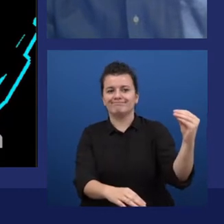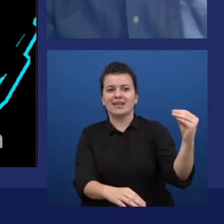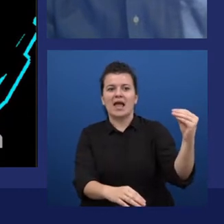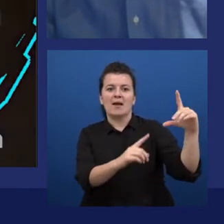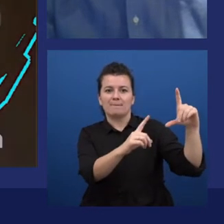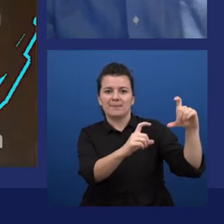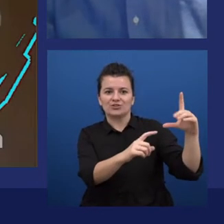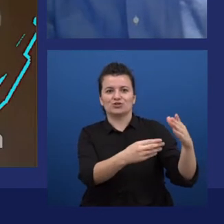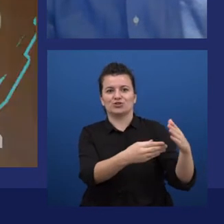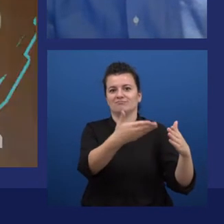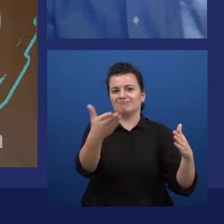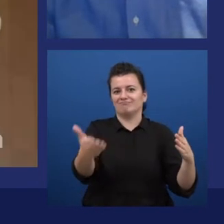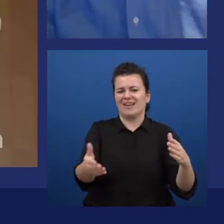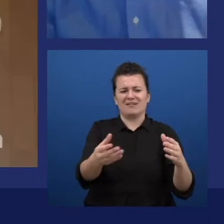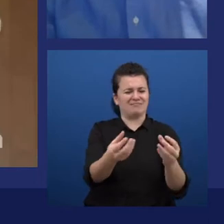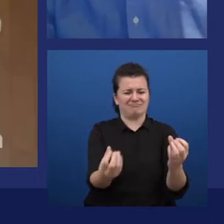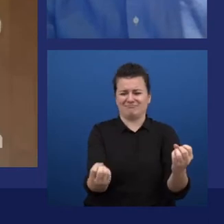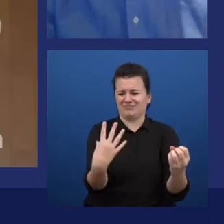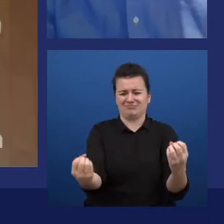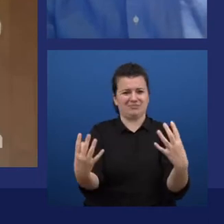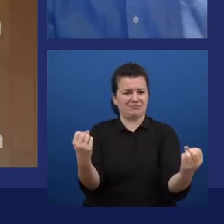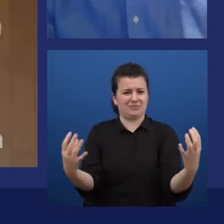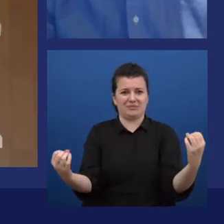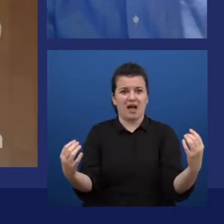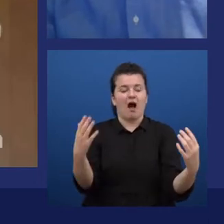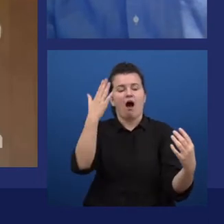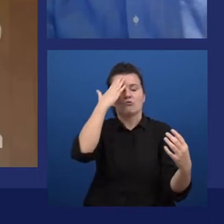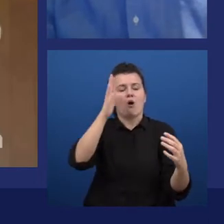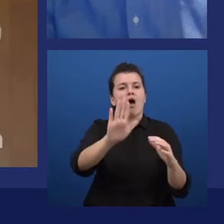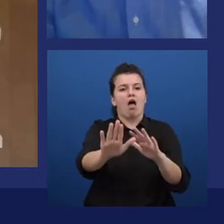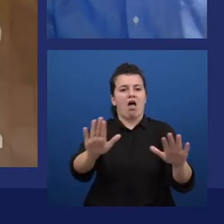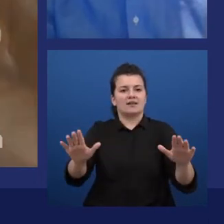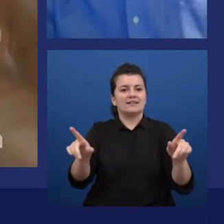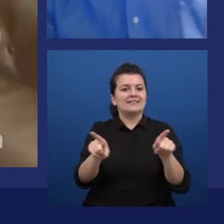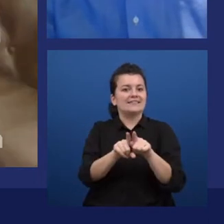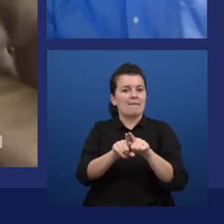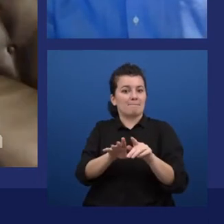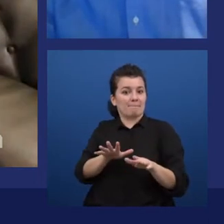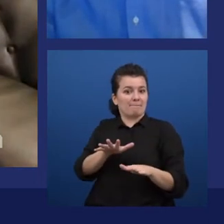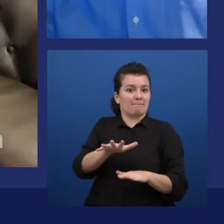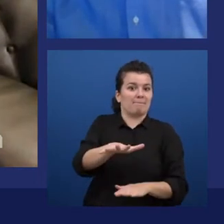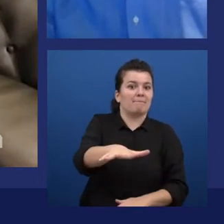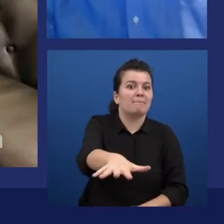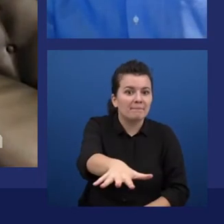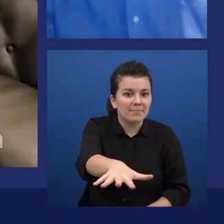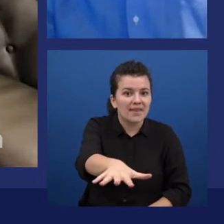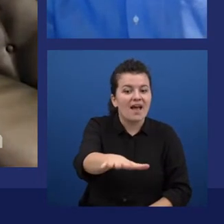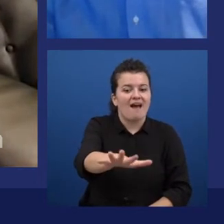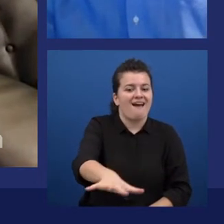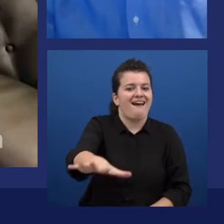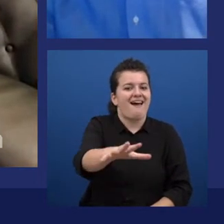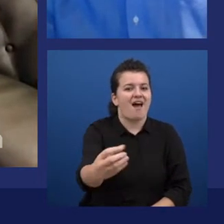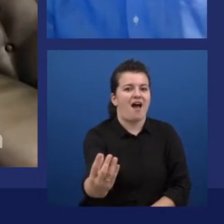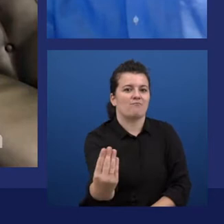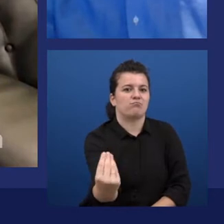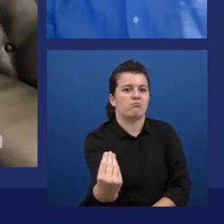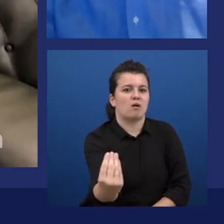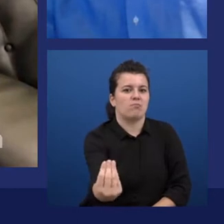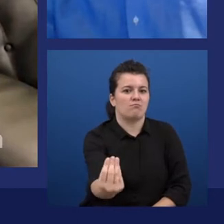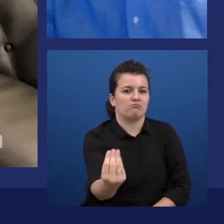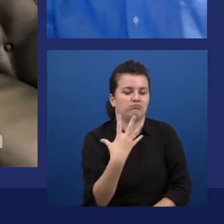mode, for example, and point your head towards different objects in the scene. They get activated and speak their names to you.